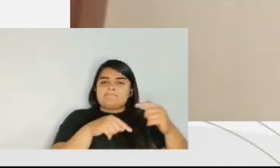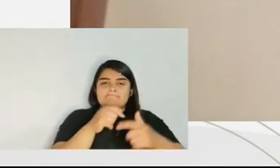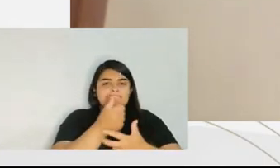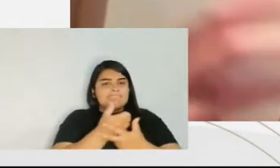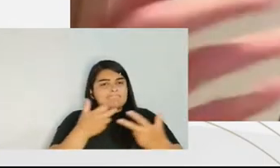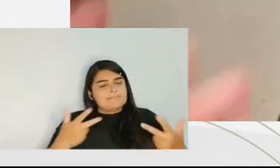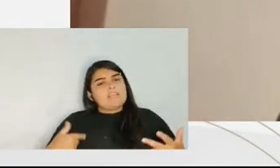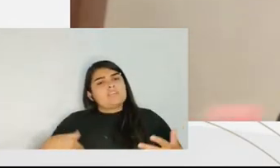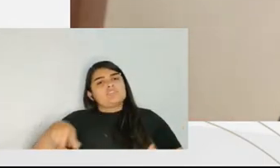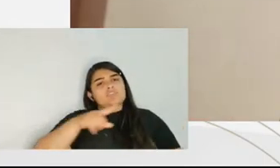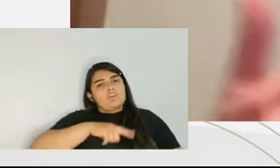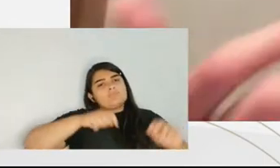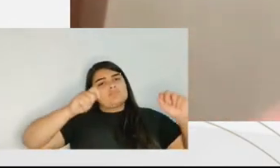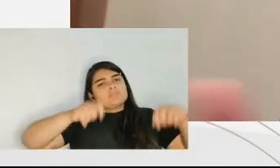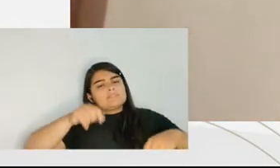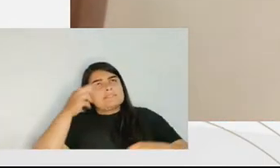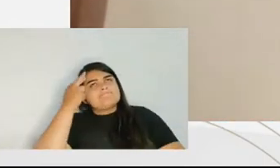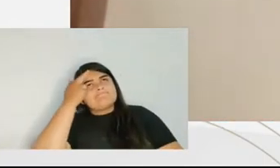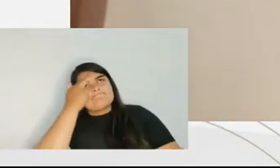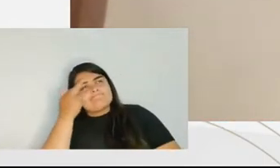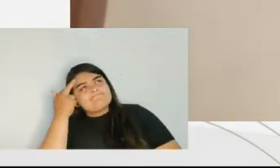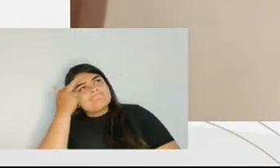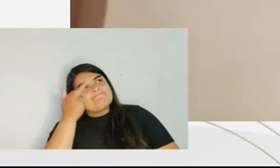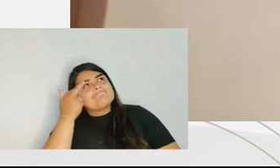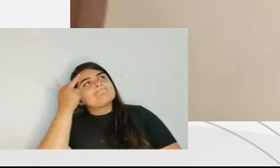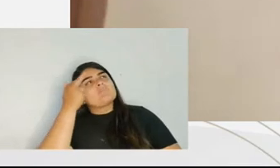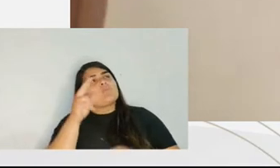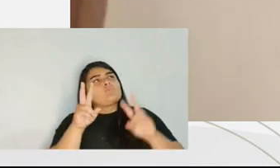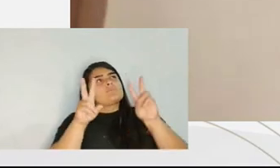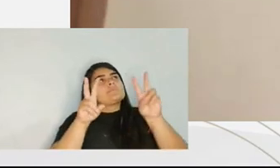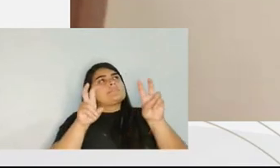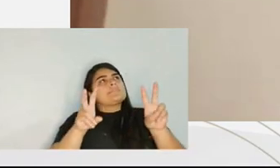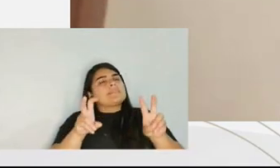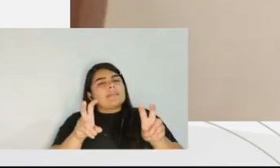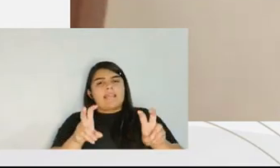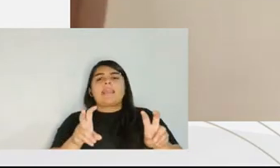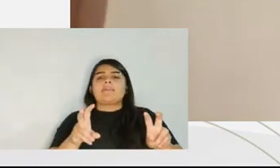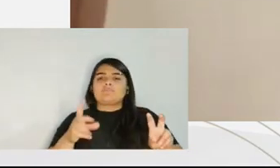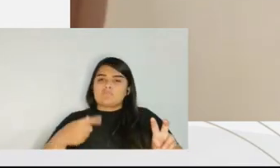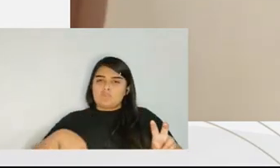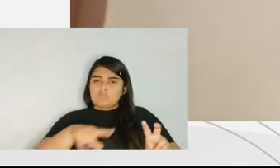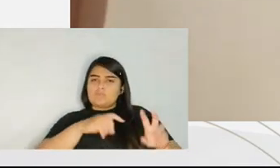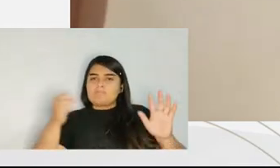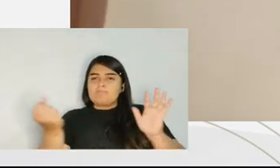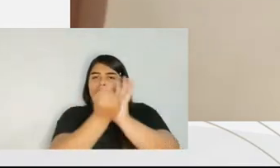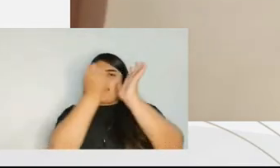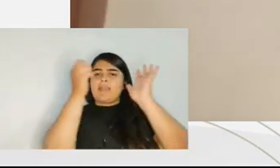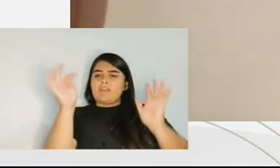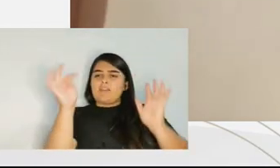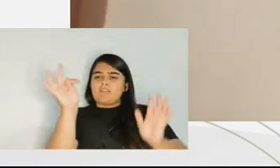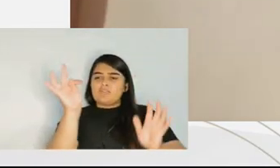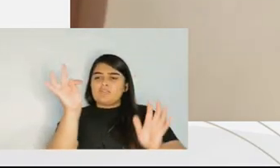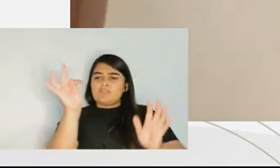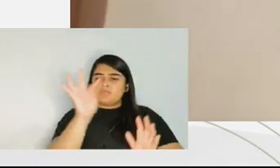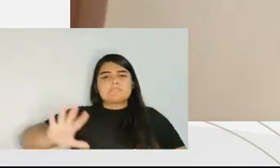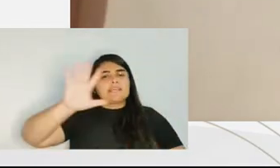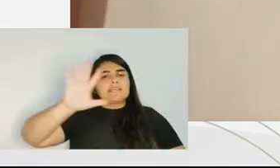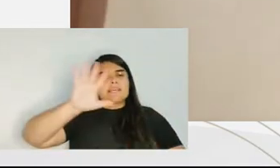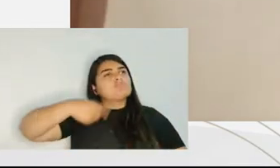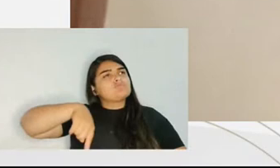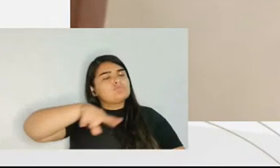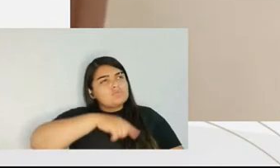material here for us to think about. We all think about our theory